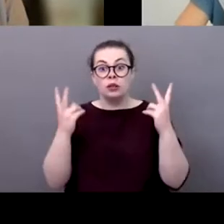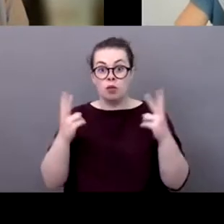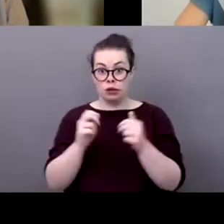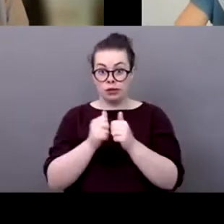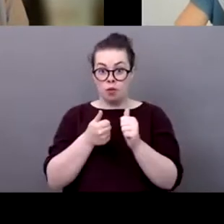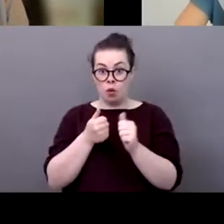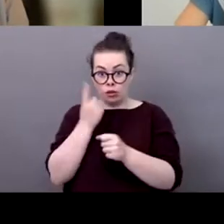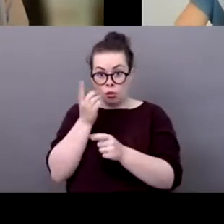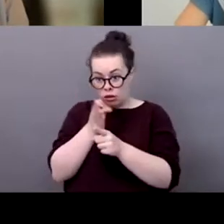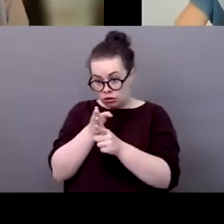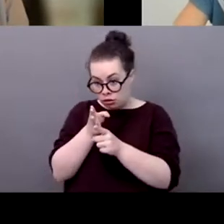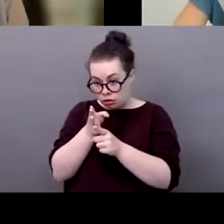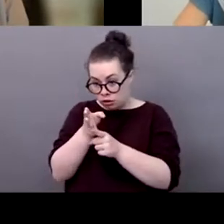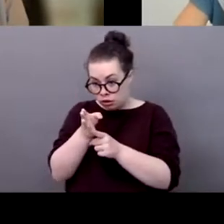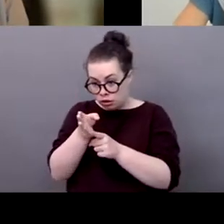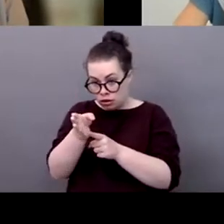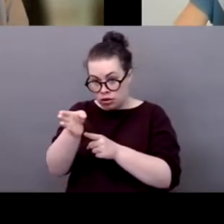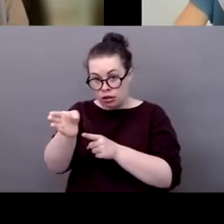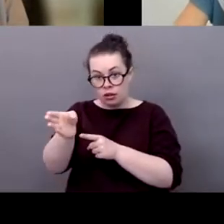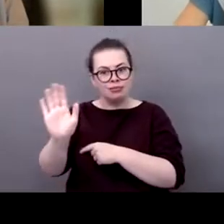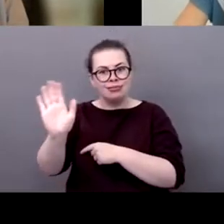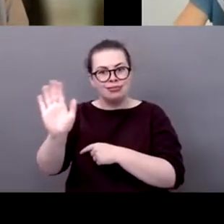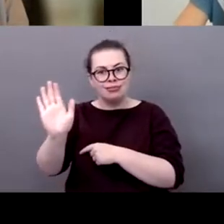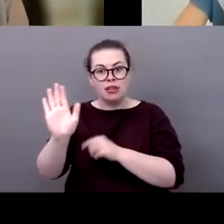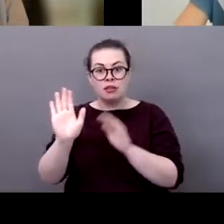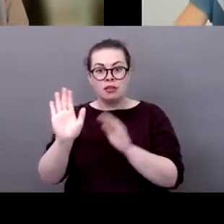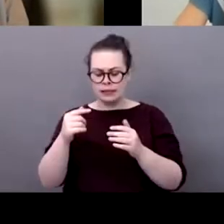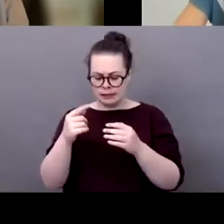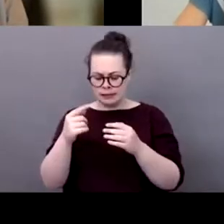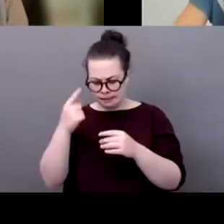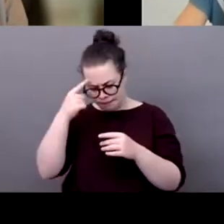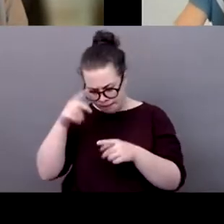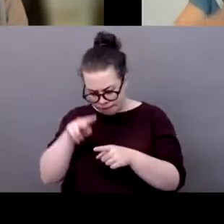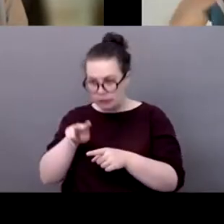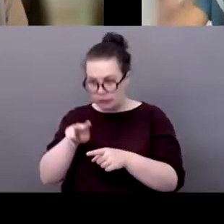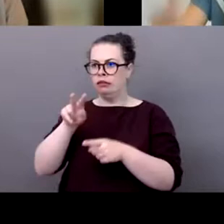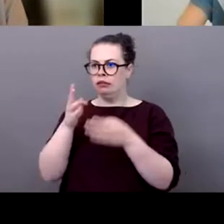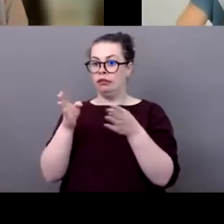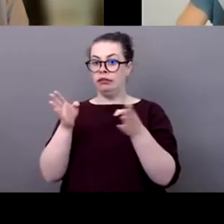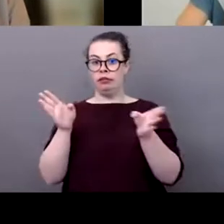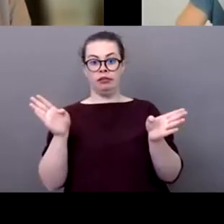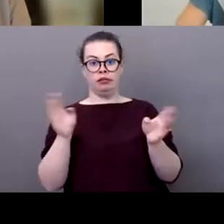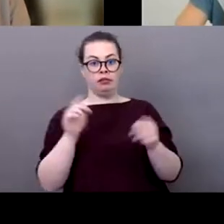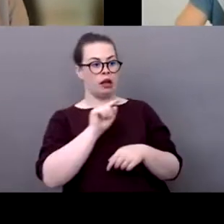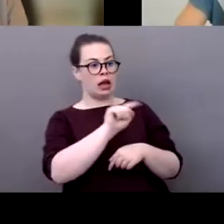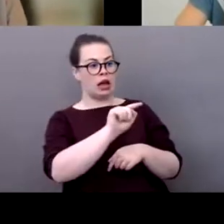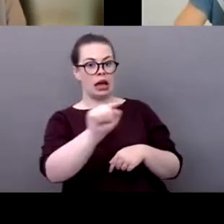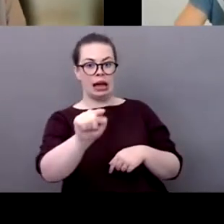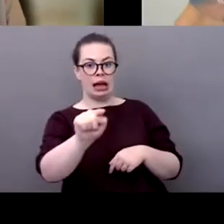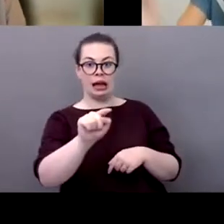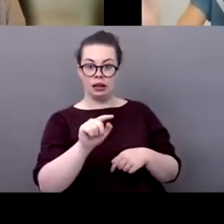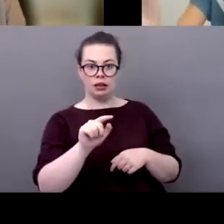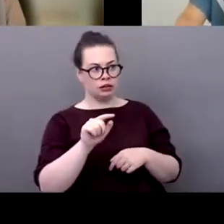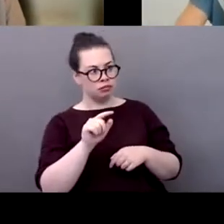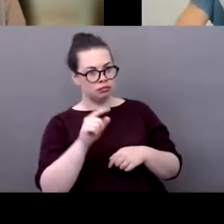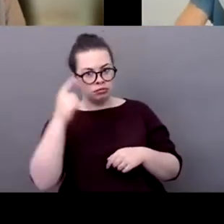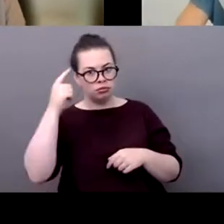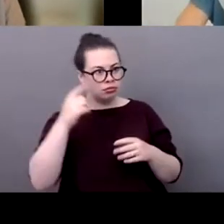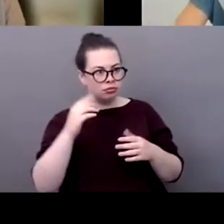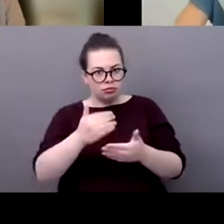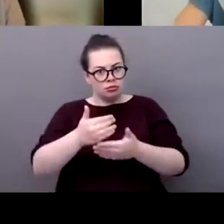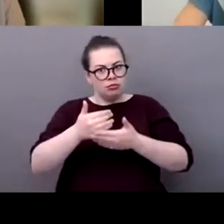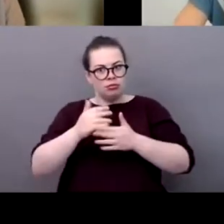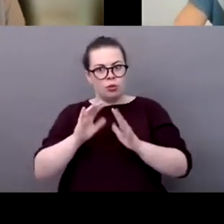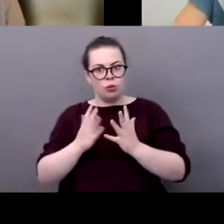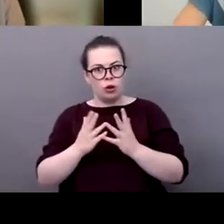uh and and uh approaching organizations that for whom um let's say the protection of the environment is the core core